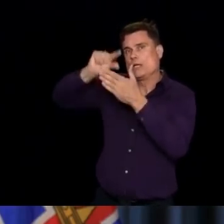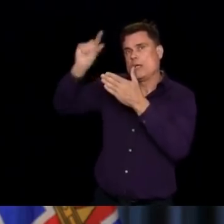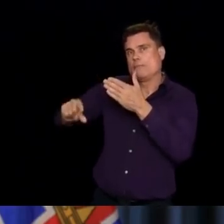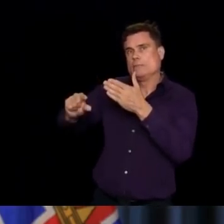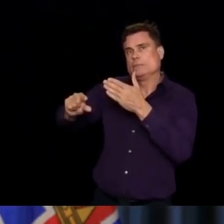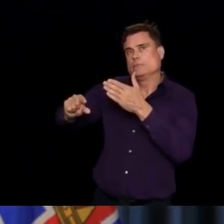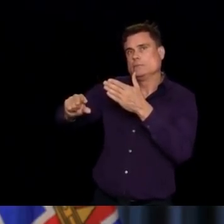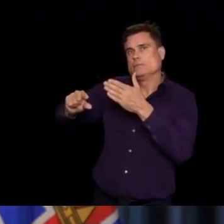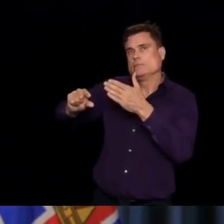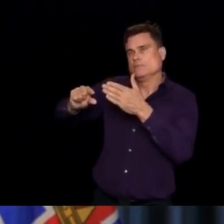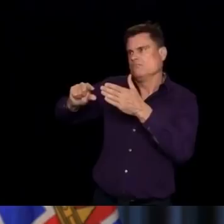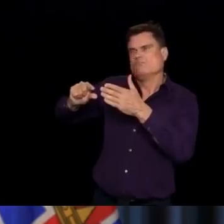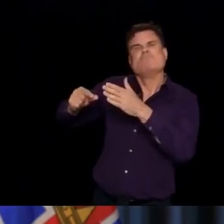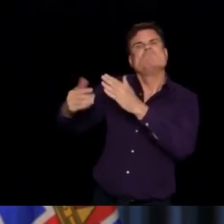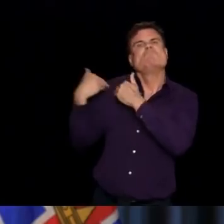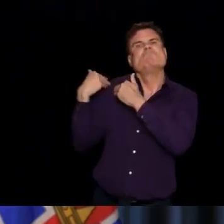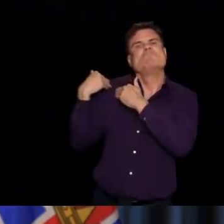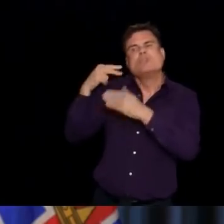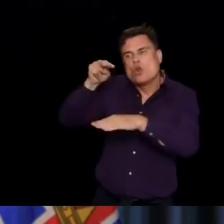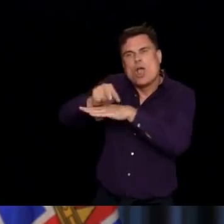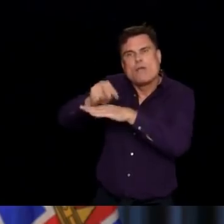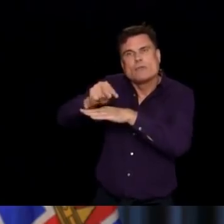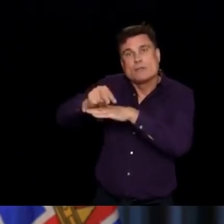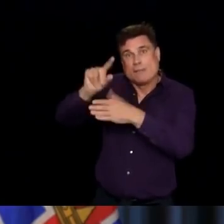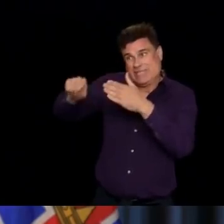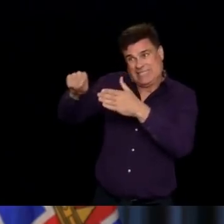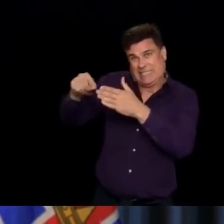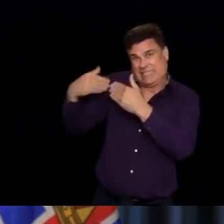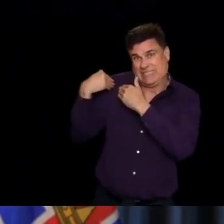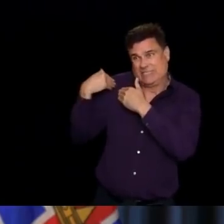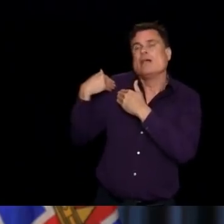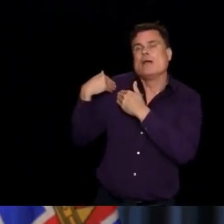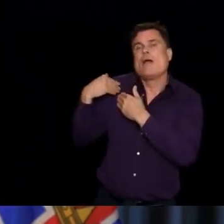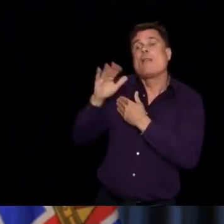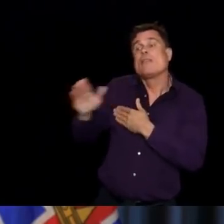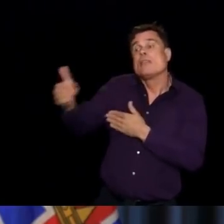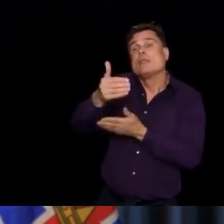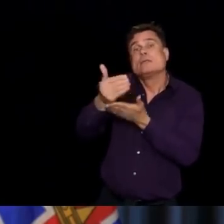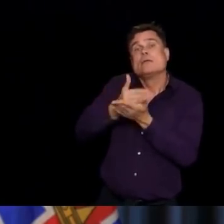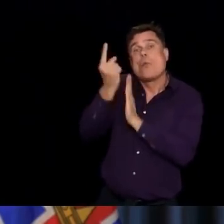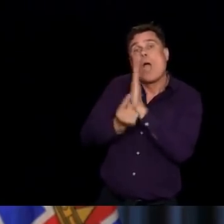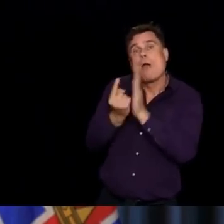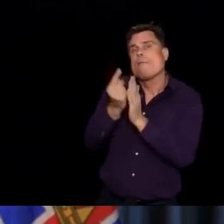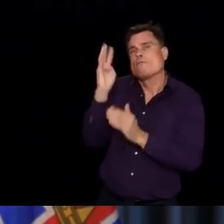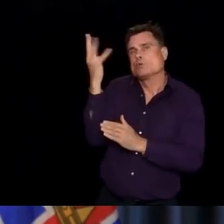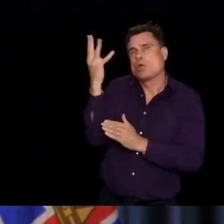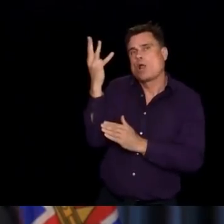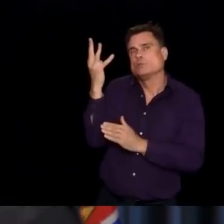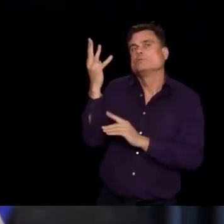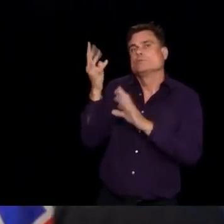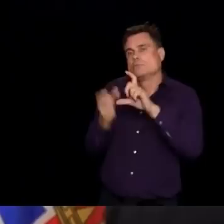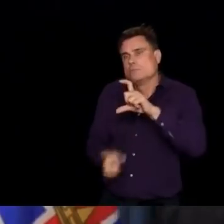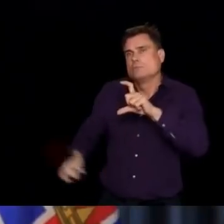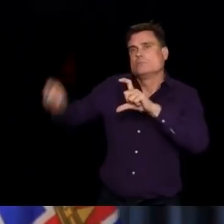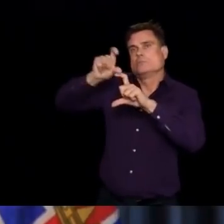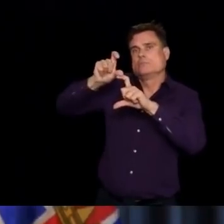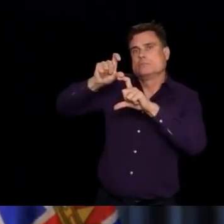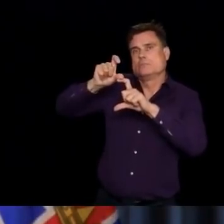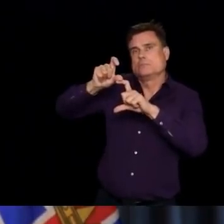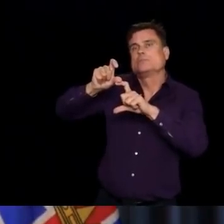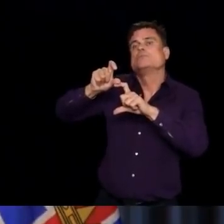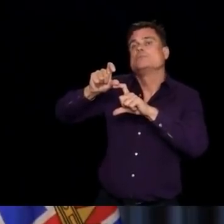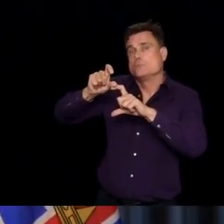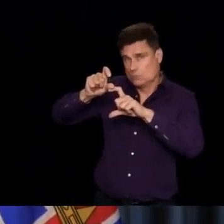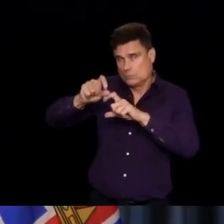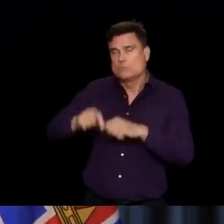Thank you. And do you have a follow-up, Michael? No, that was it. Thank you very much. Thank you. Next question is from